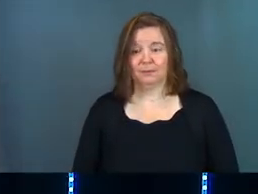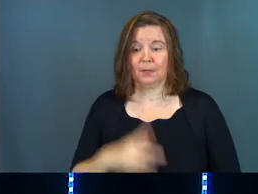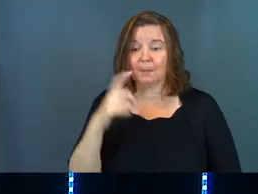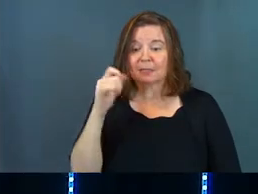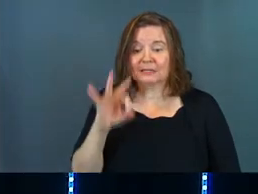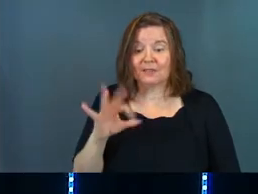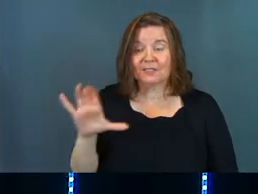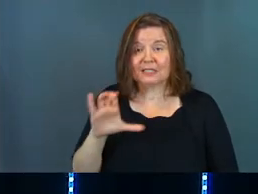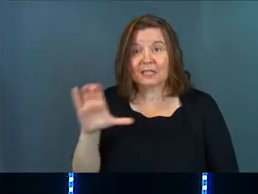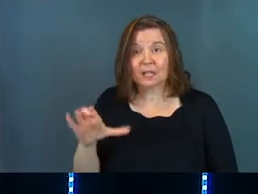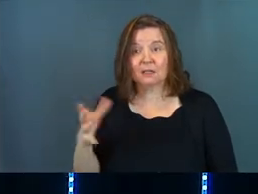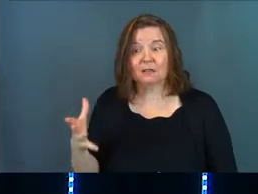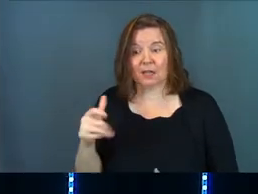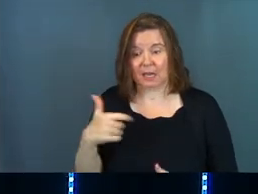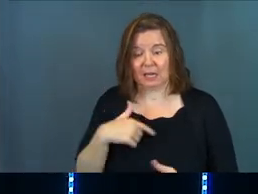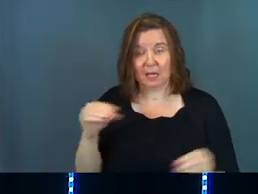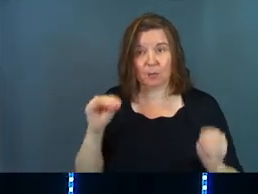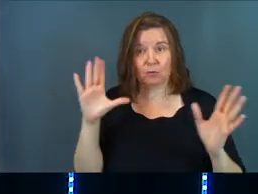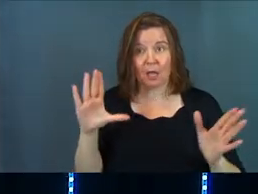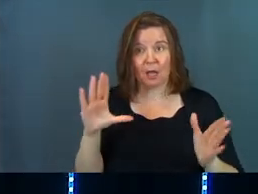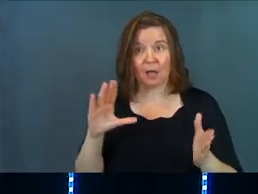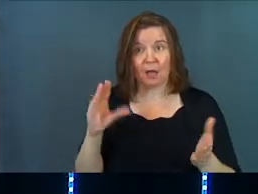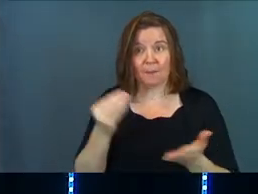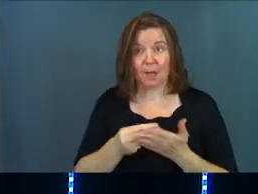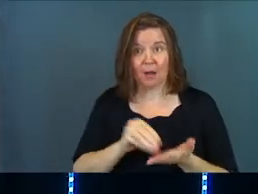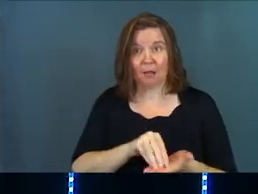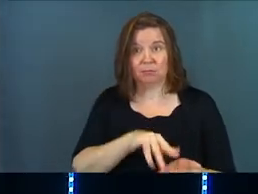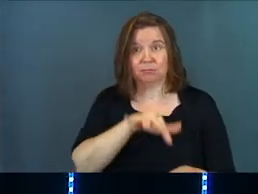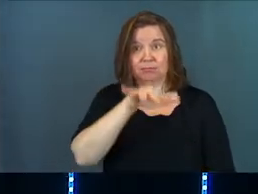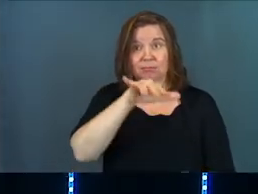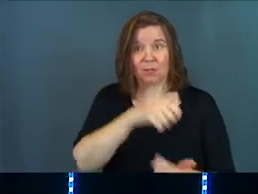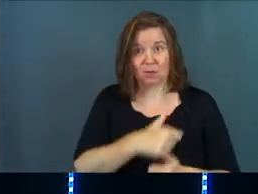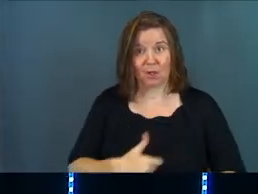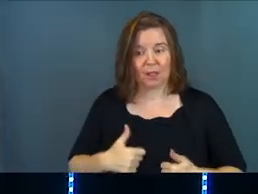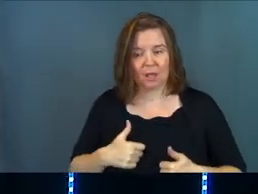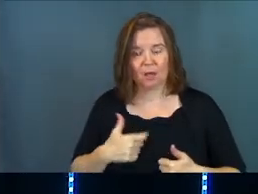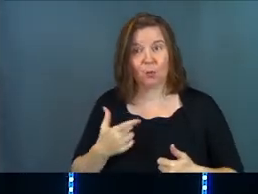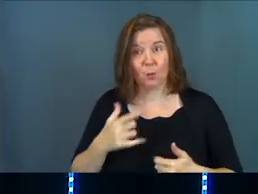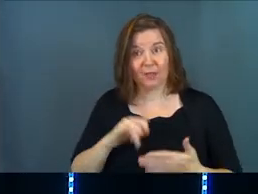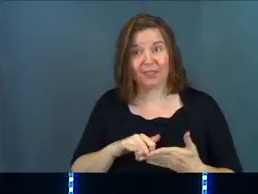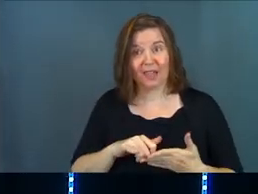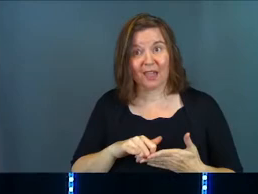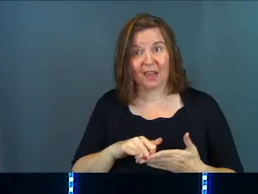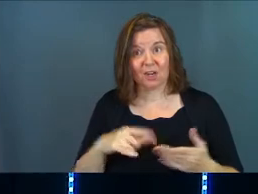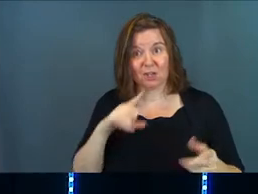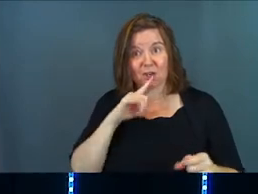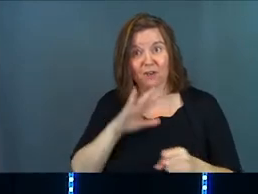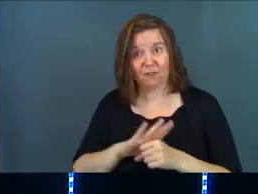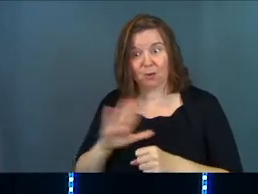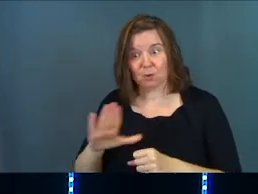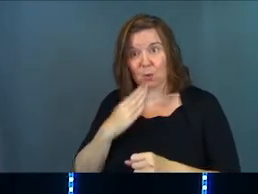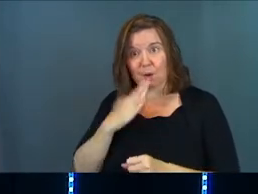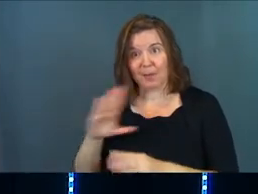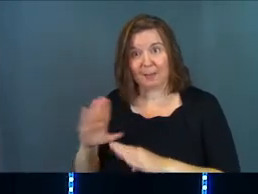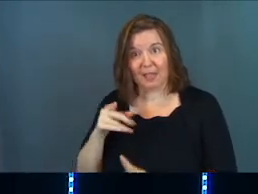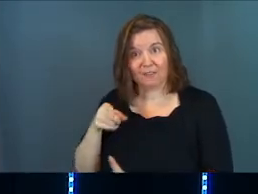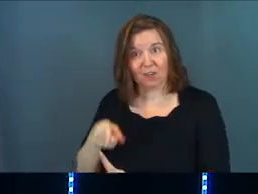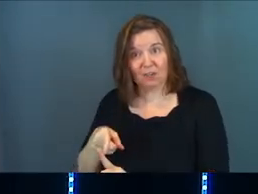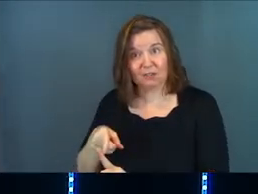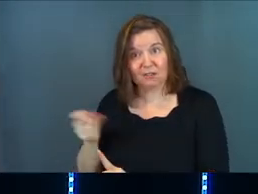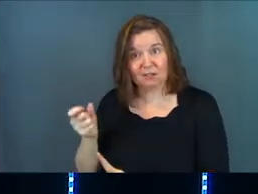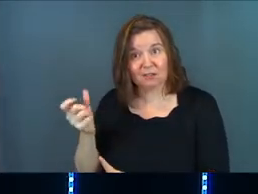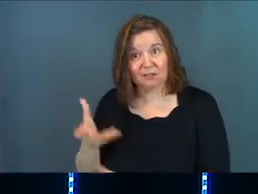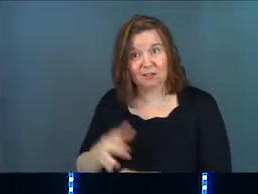Because if he did and he miraculously brought more money into your life, would not that confirm your bad behavior?